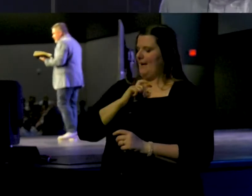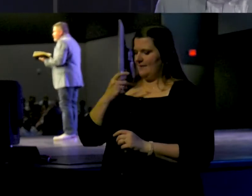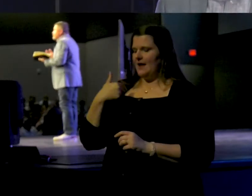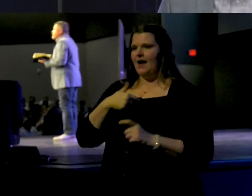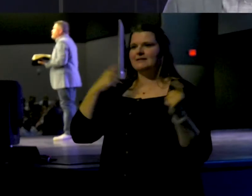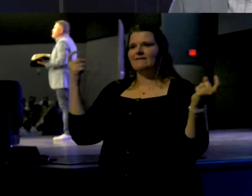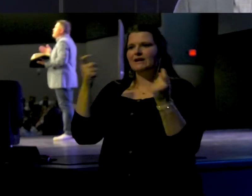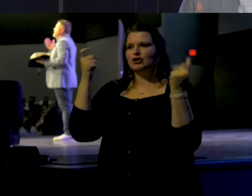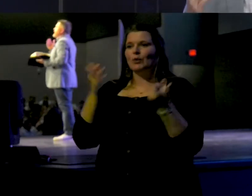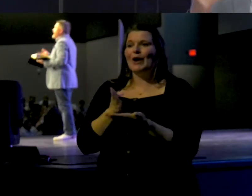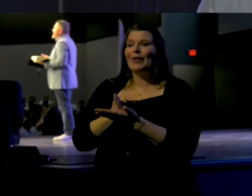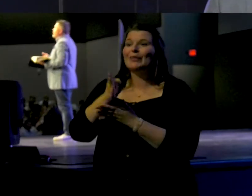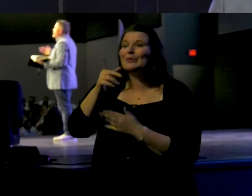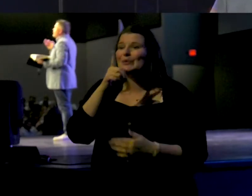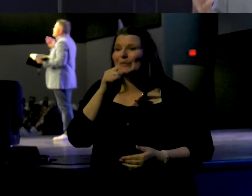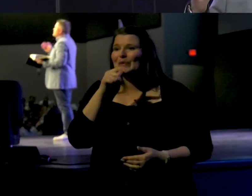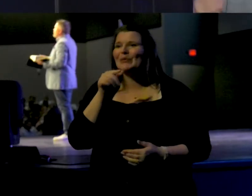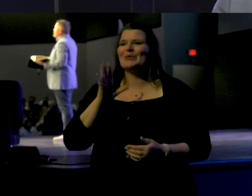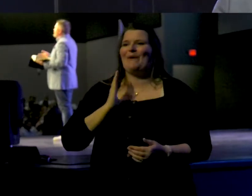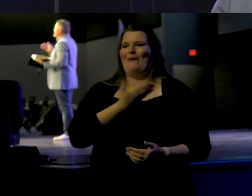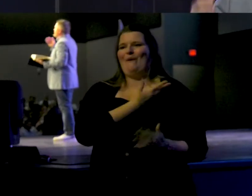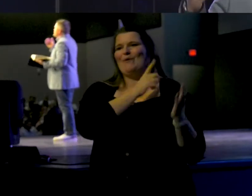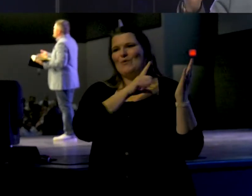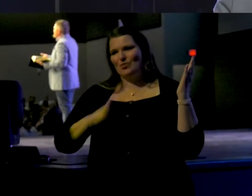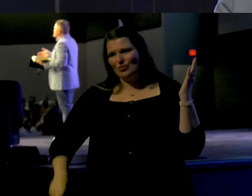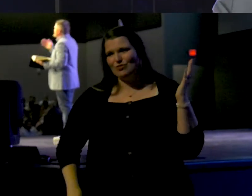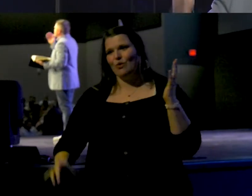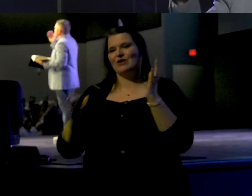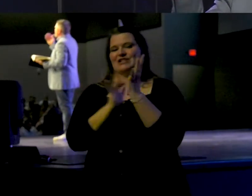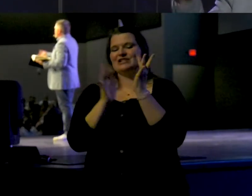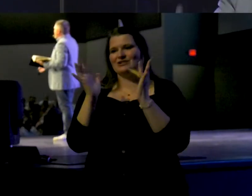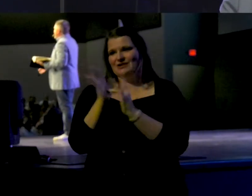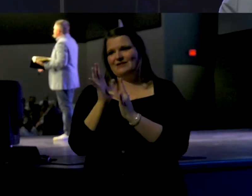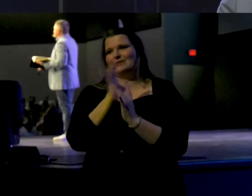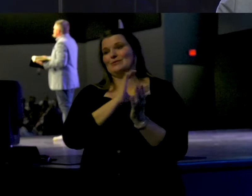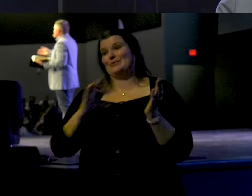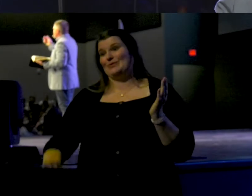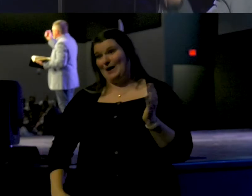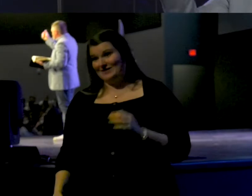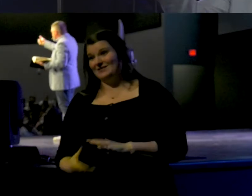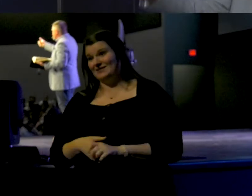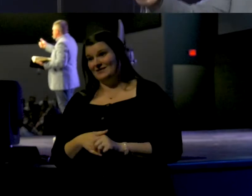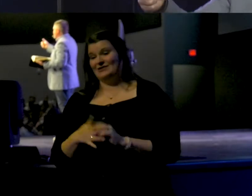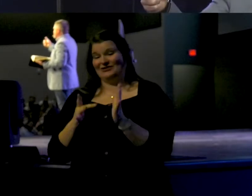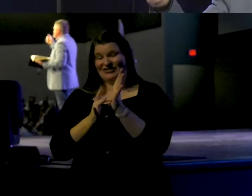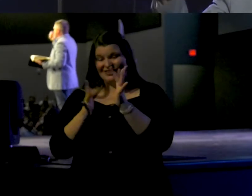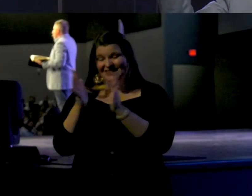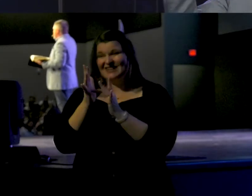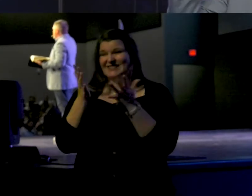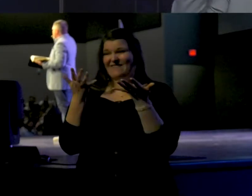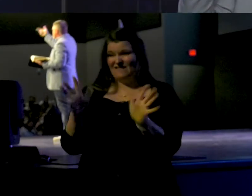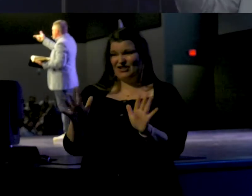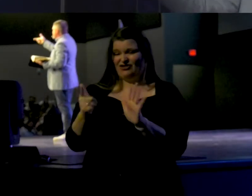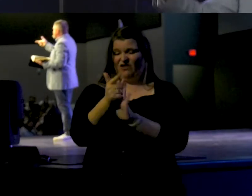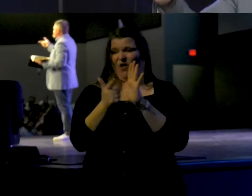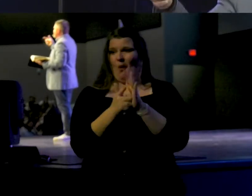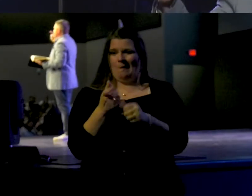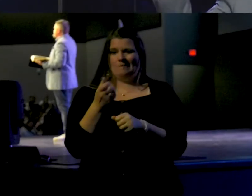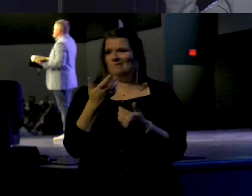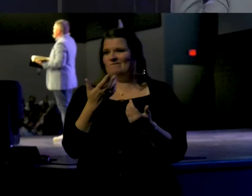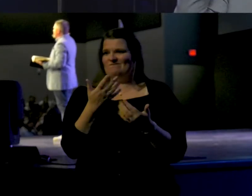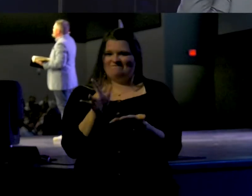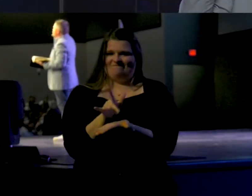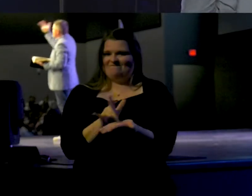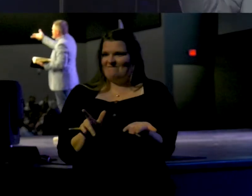victory through our Lord Jesus Christ. Jesus finished the law. Jesus